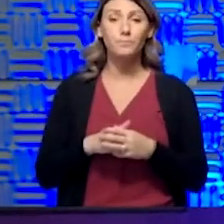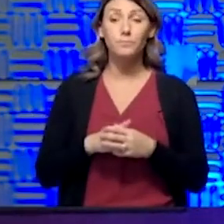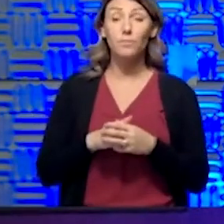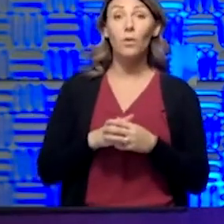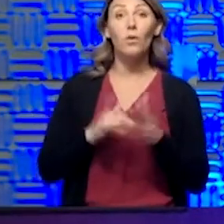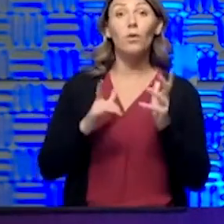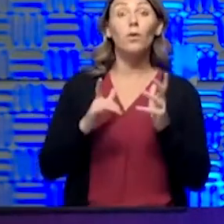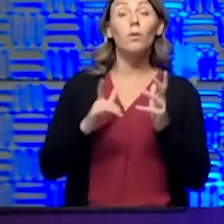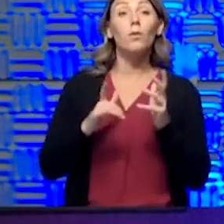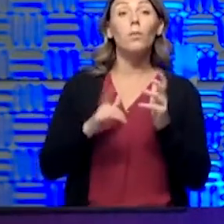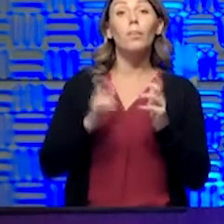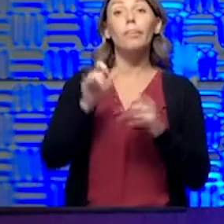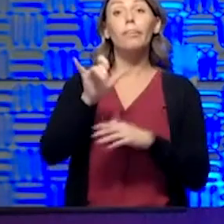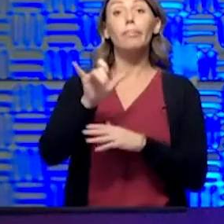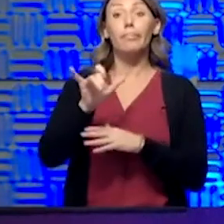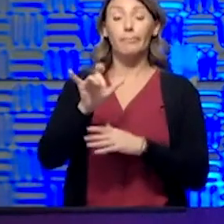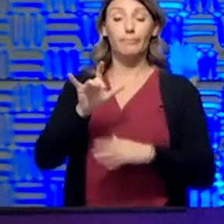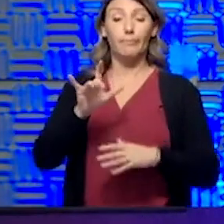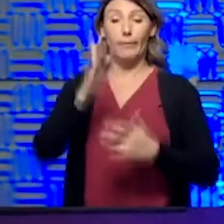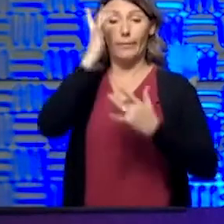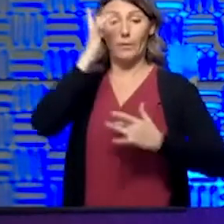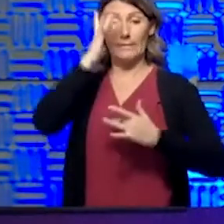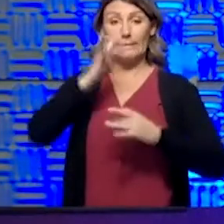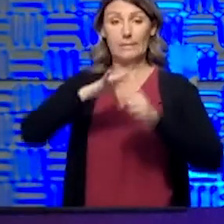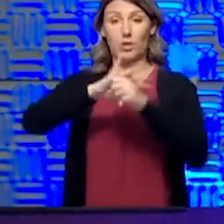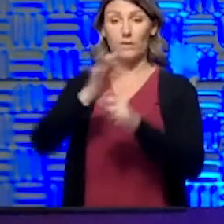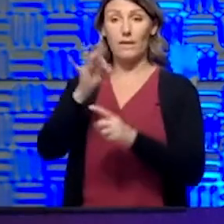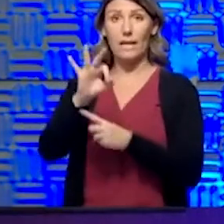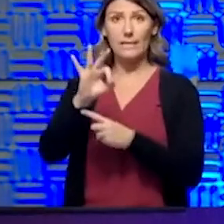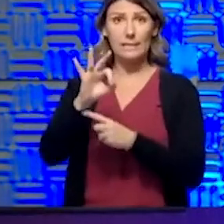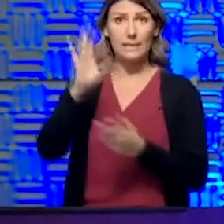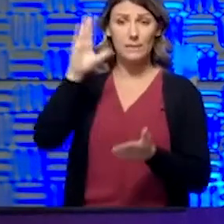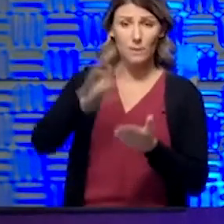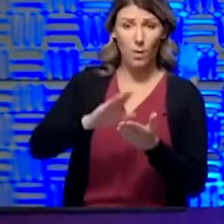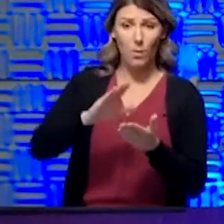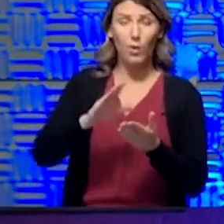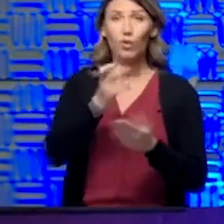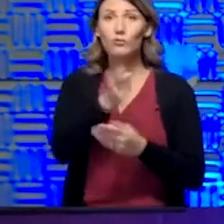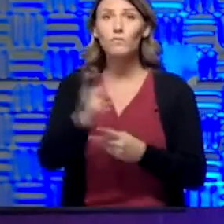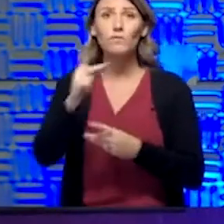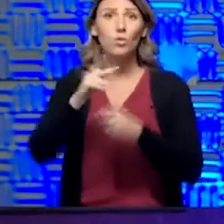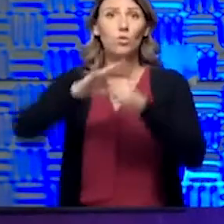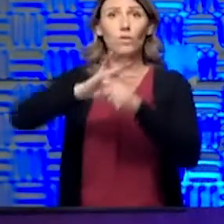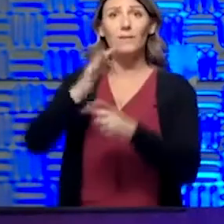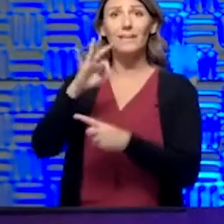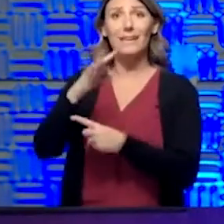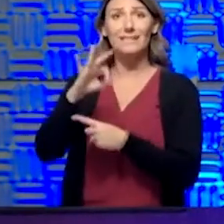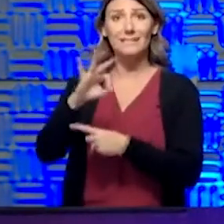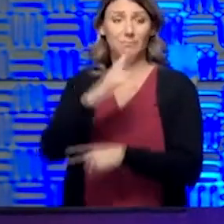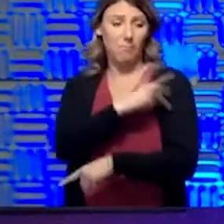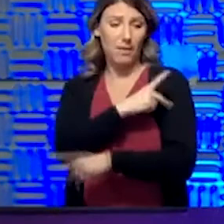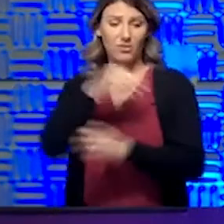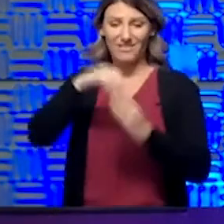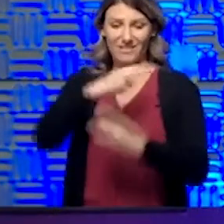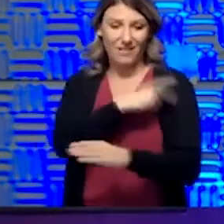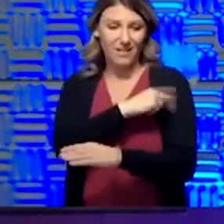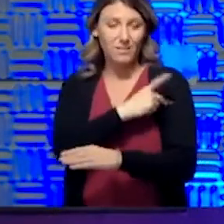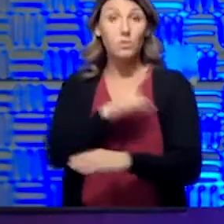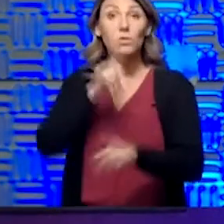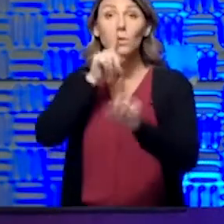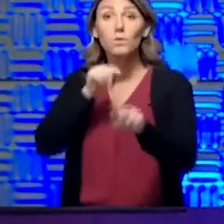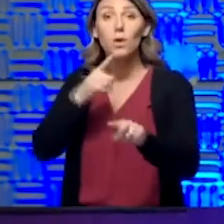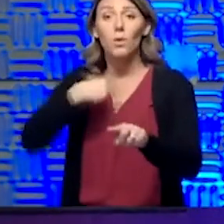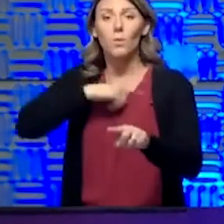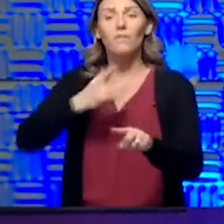right now is lower than it's going to be as society opens back up again. We have fewer COVID patients in the hospital. So as a result, we thought, like, this is a really